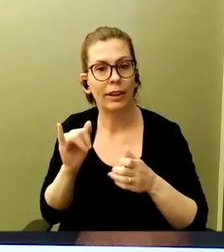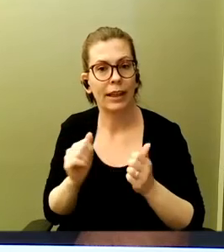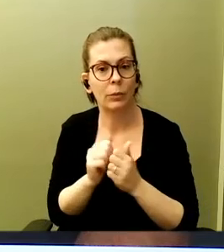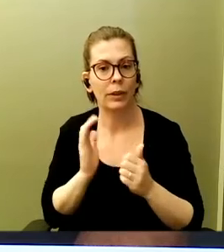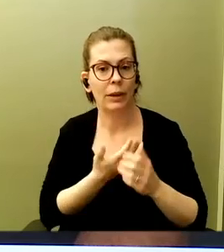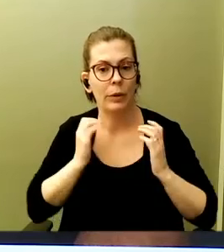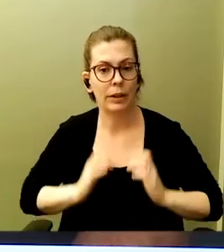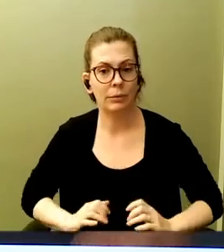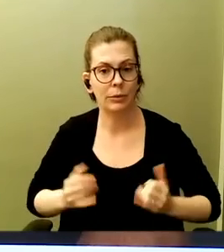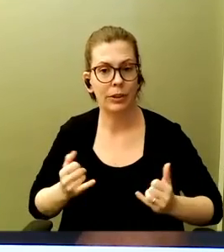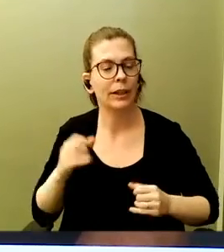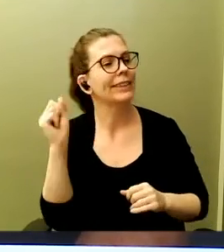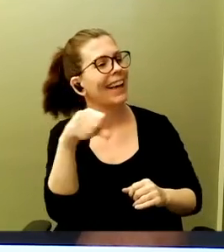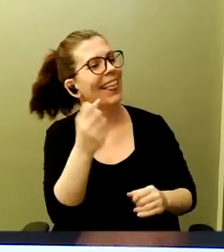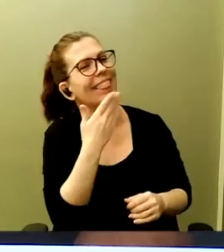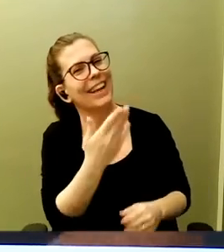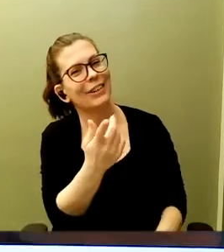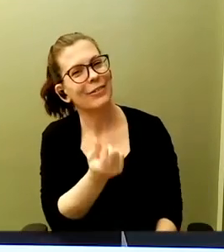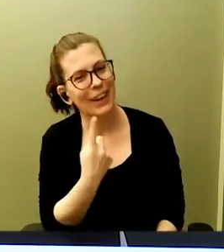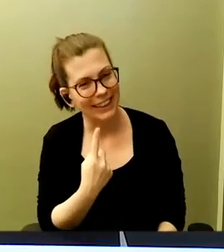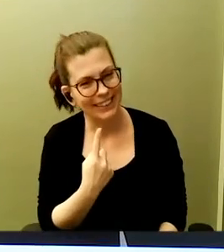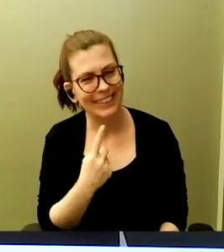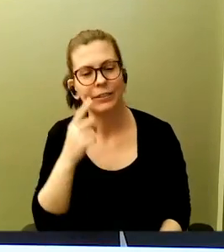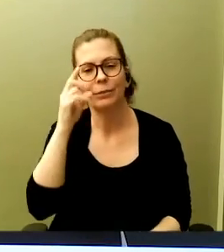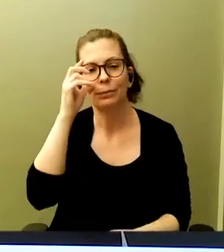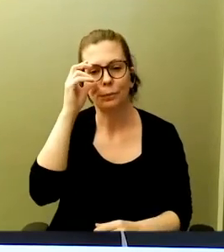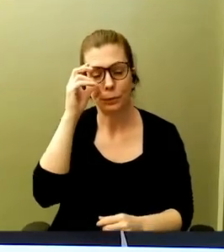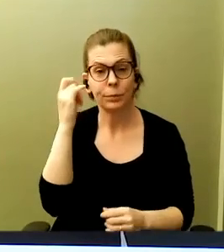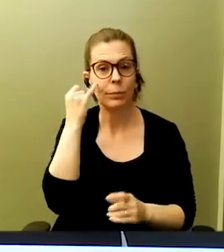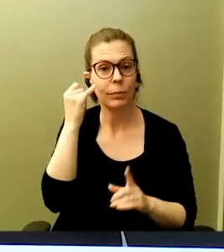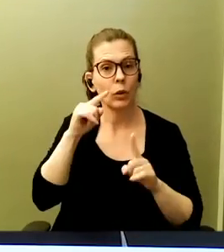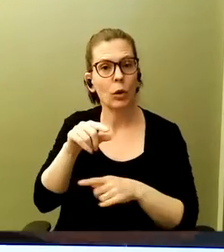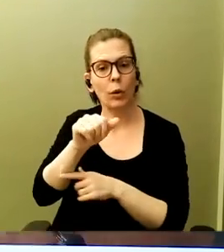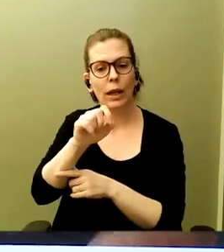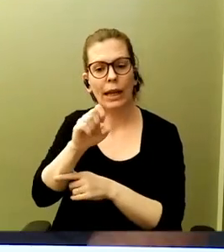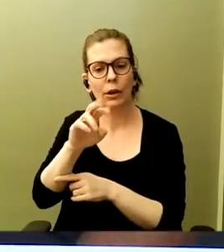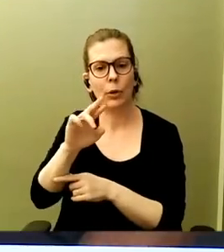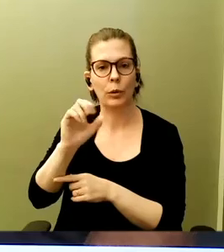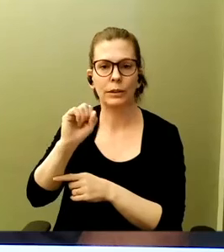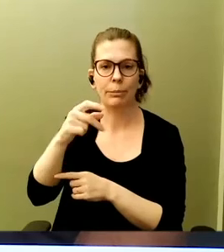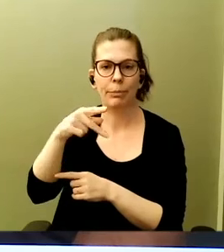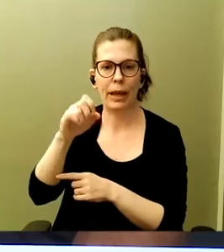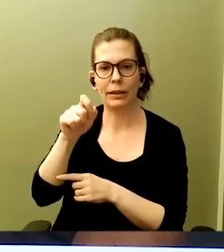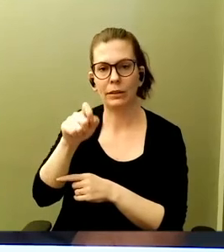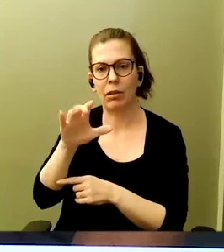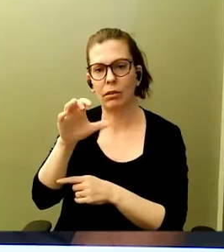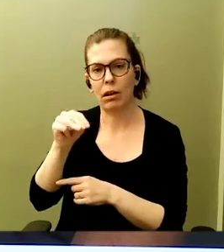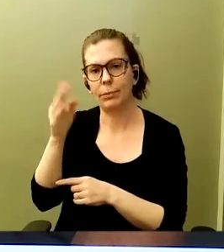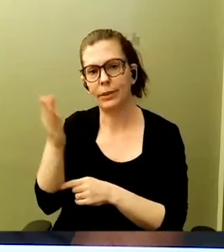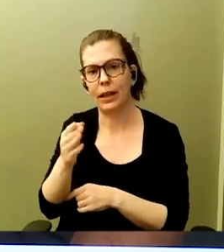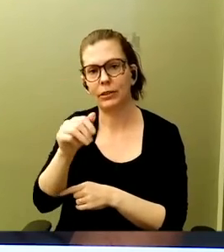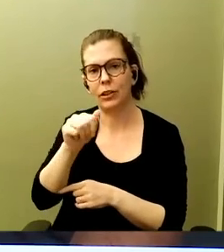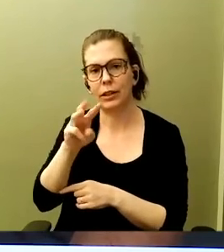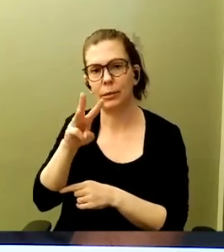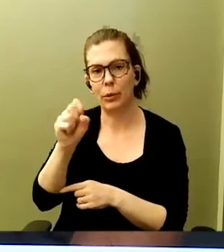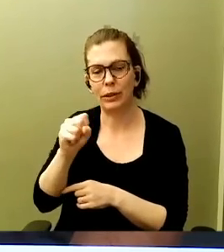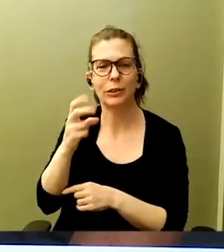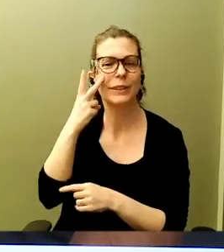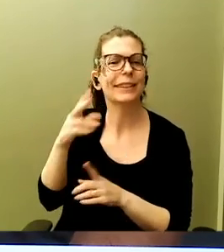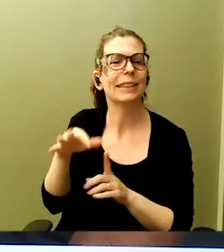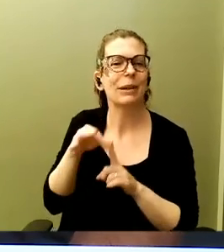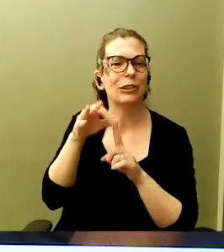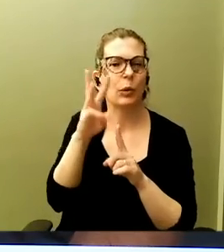Thank you very much for asking also that one. Because if you go to aerospy.com slash AWS, you will see a special website that we have prepared.